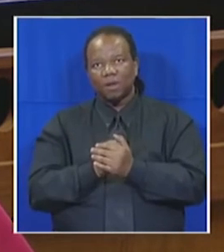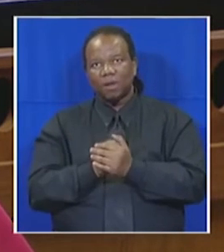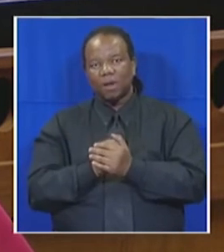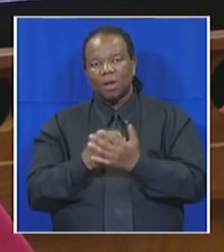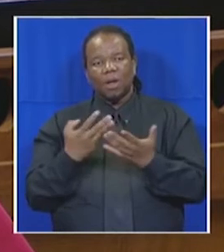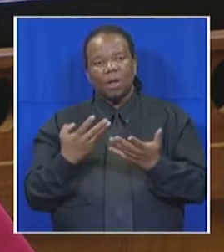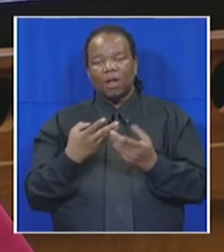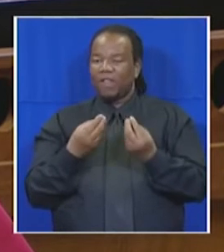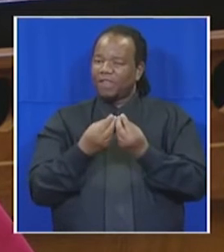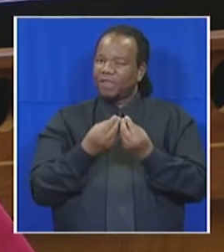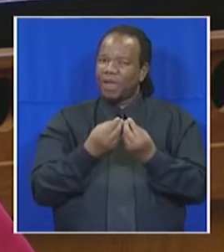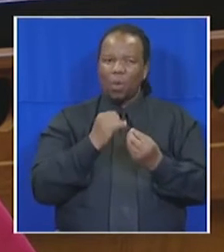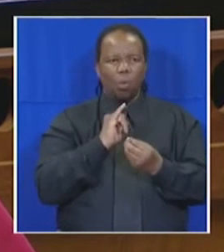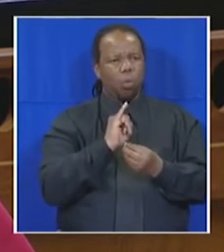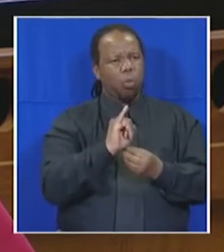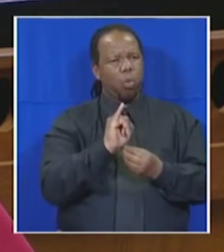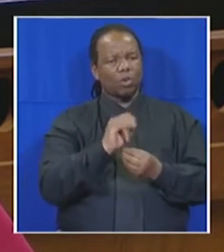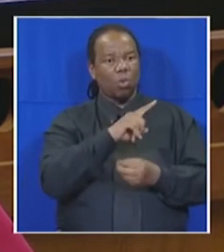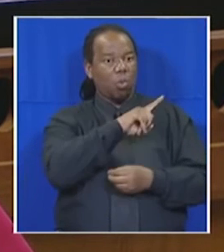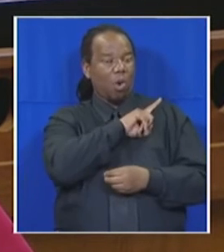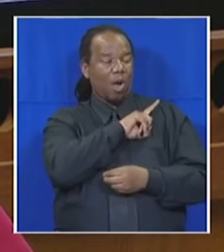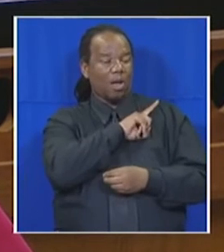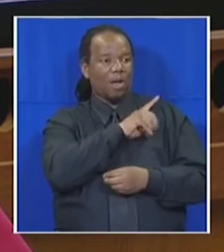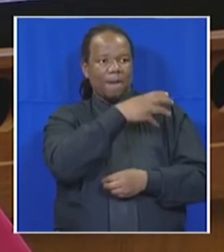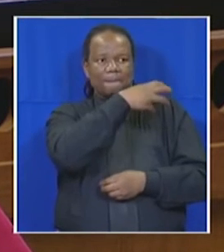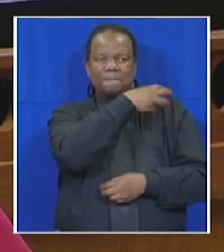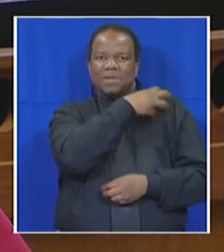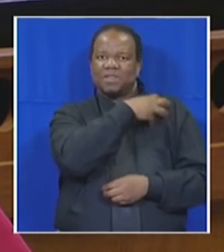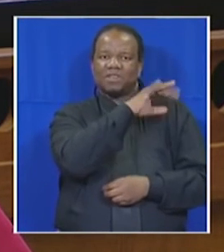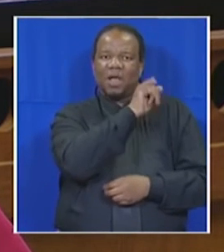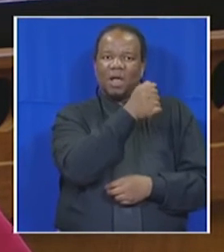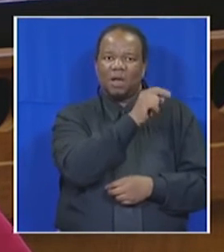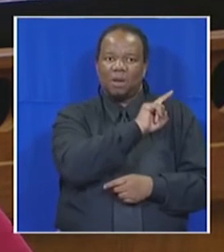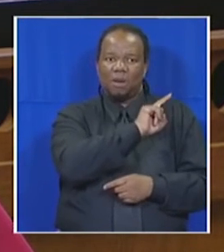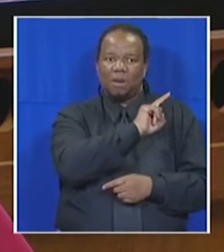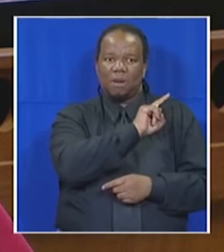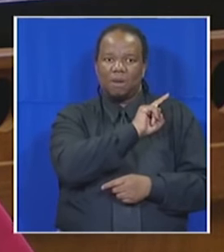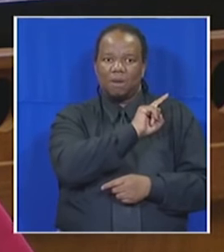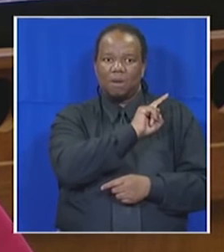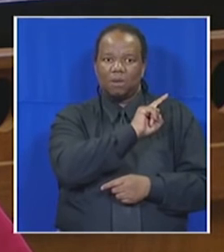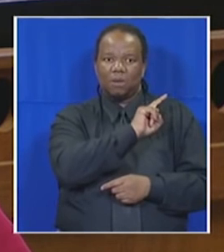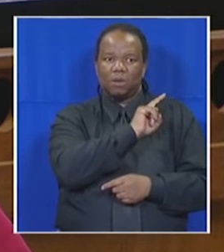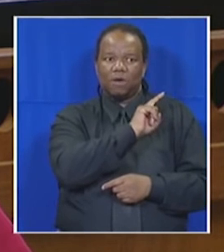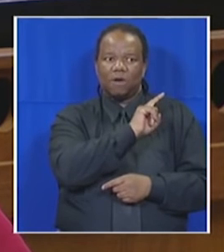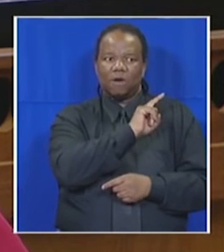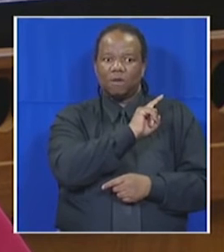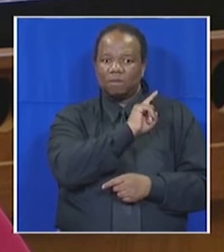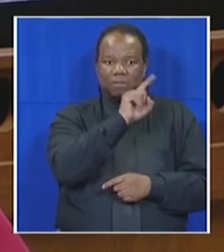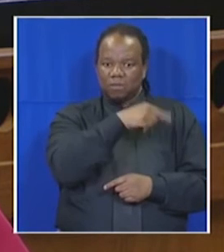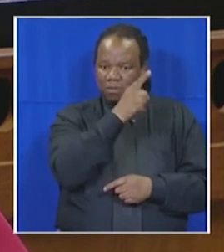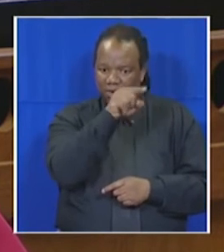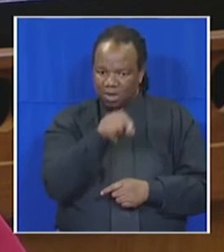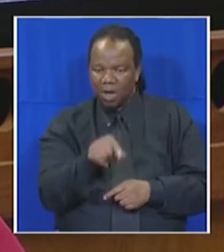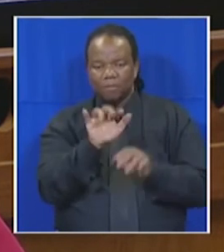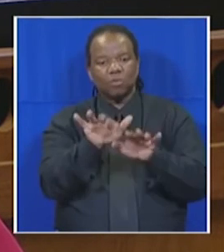worse by the fact that the minister fails to attend meetings and fails to attend parliament and therefore cannot monitor this